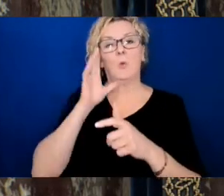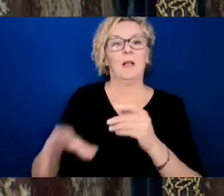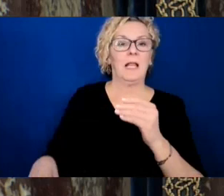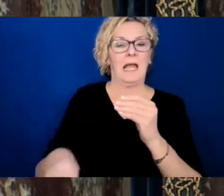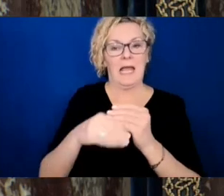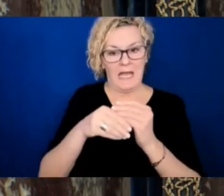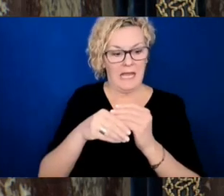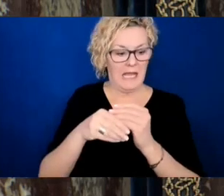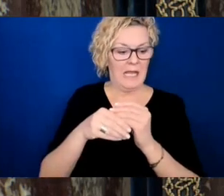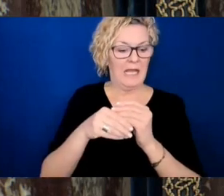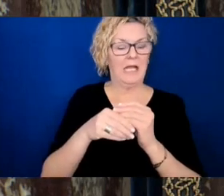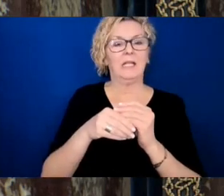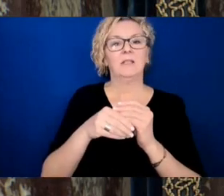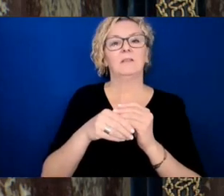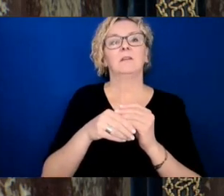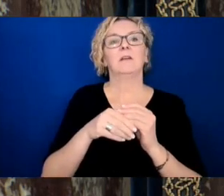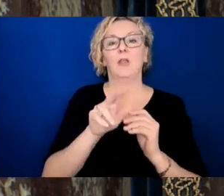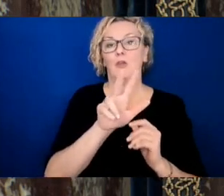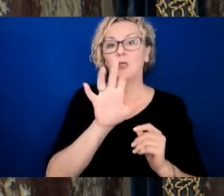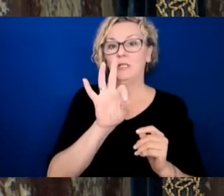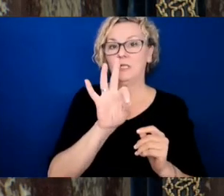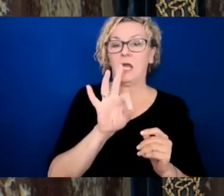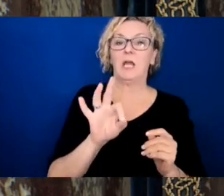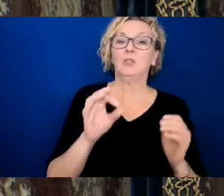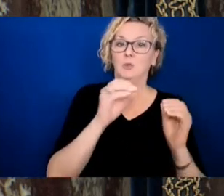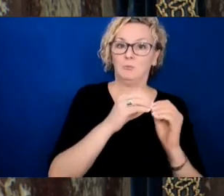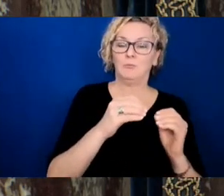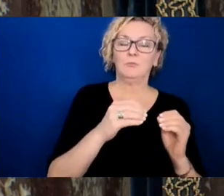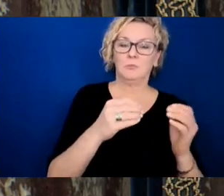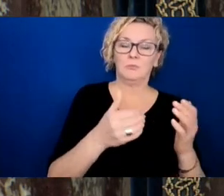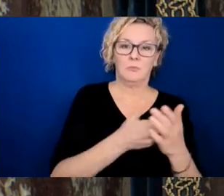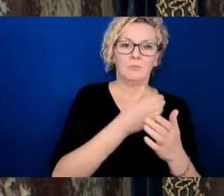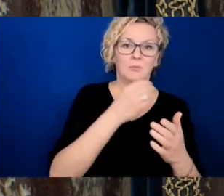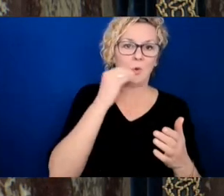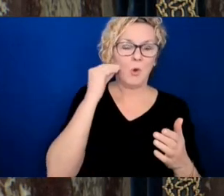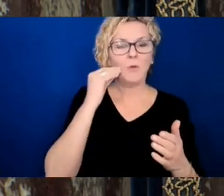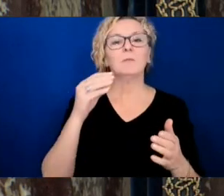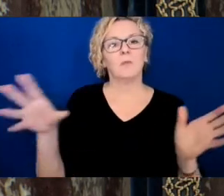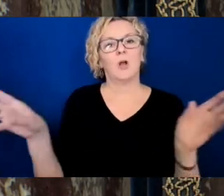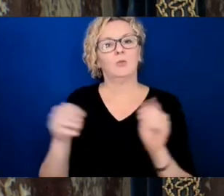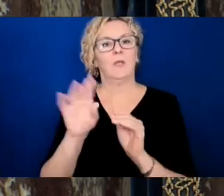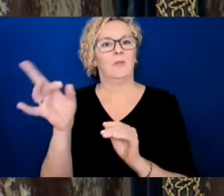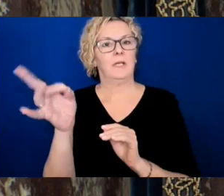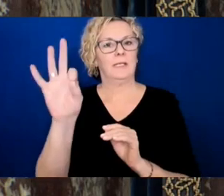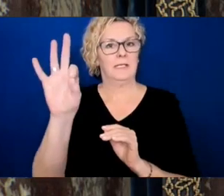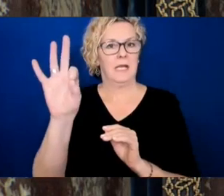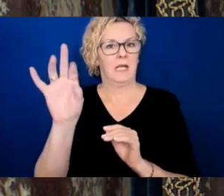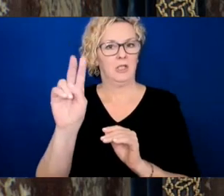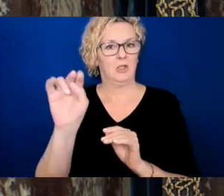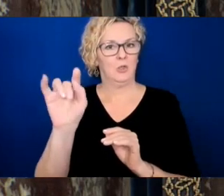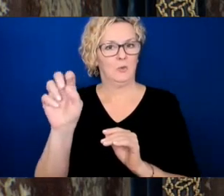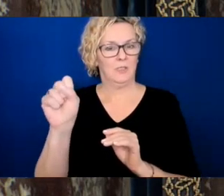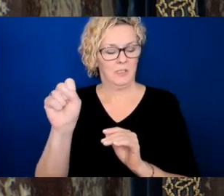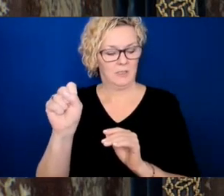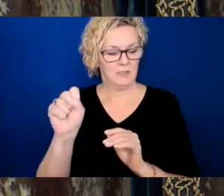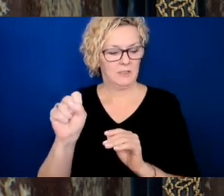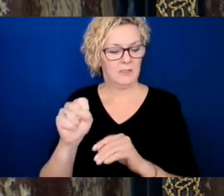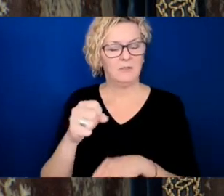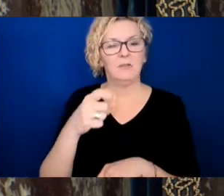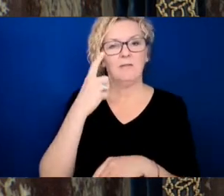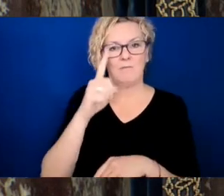total of 89. The five-storey building will have mostly studio apartments with a smattering of one-bedroom units.